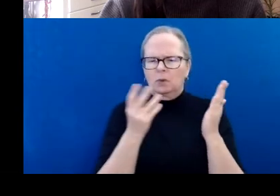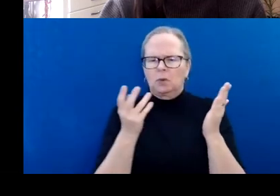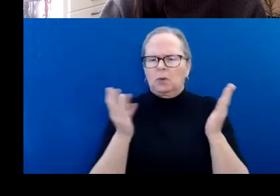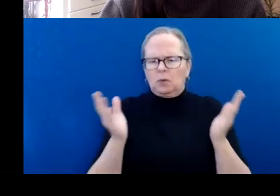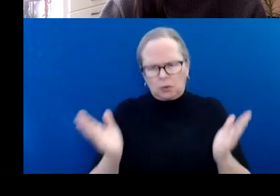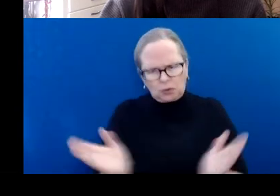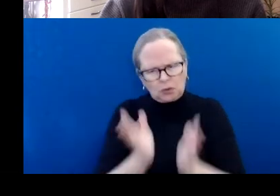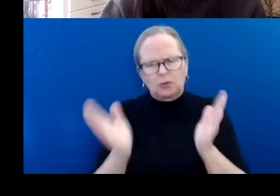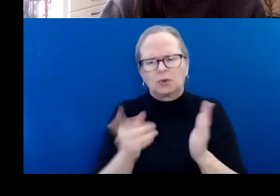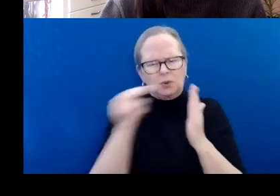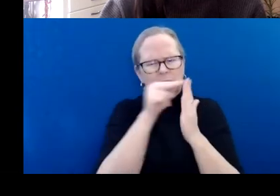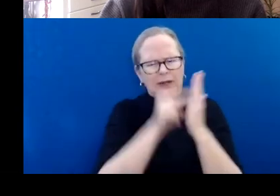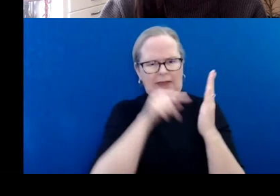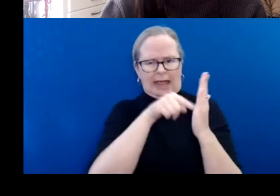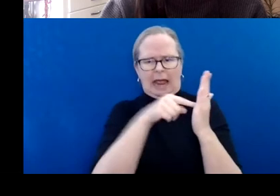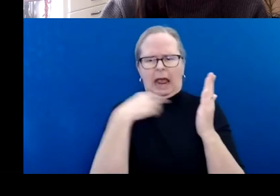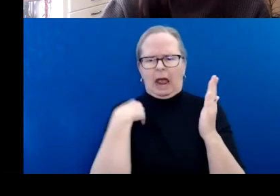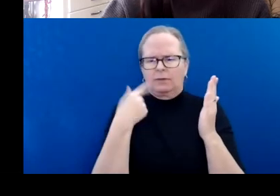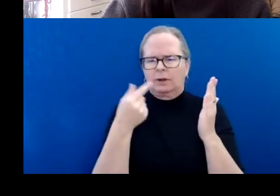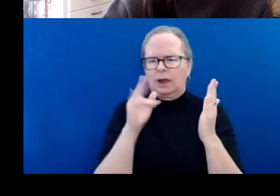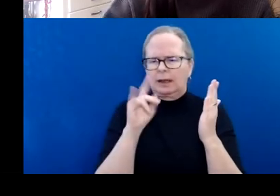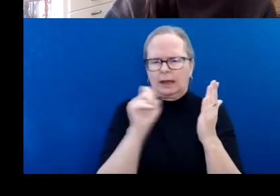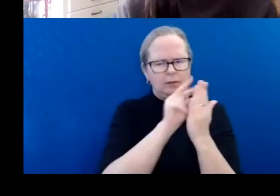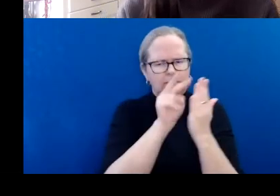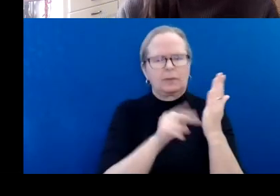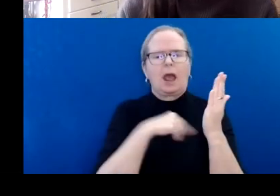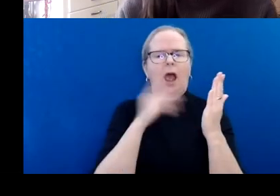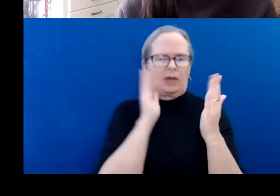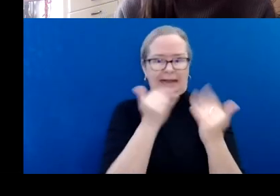But I want to highlight a few specific things to be aware of.